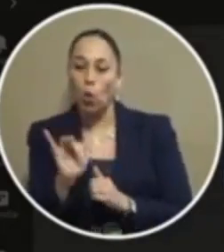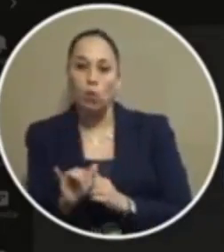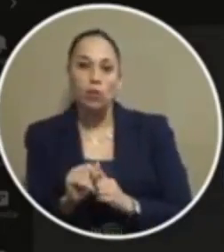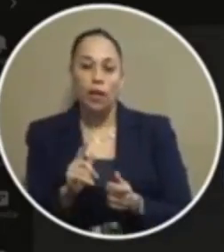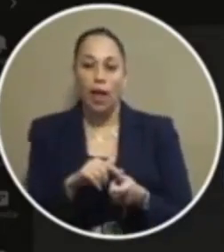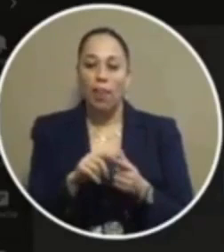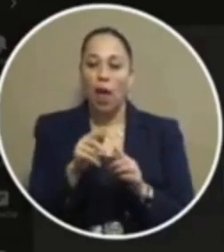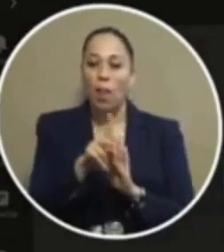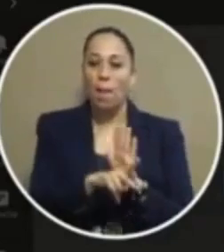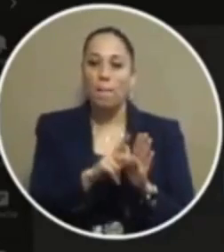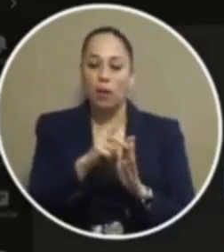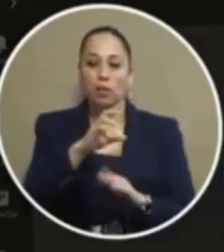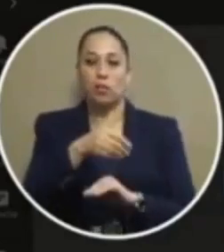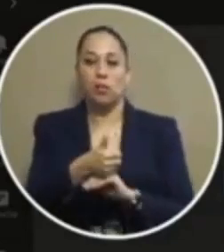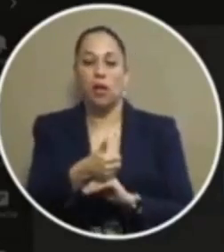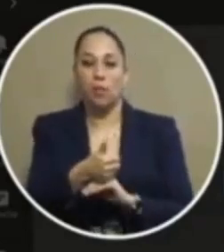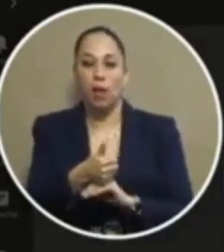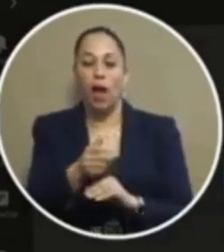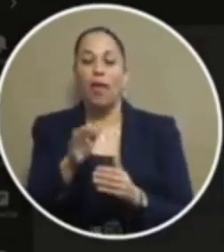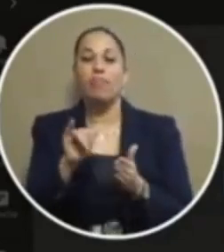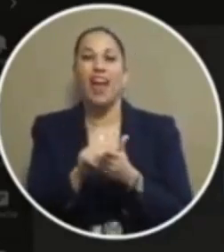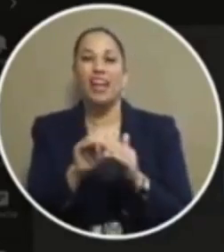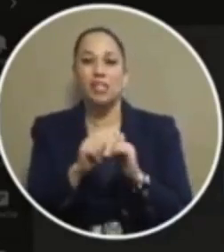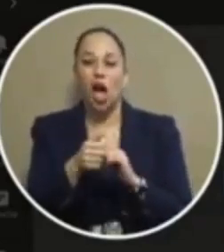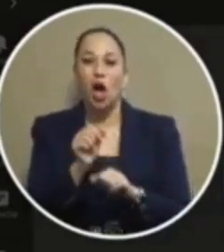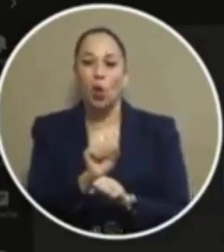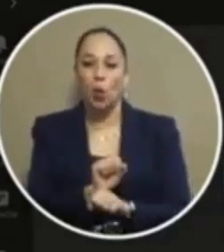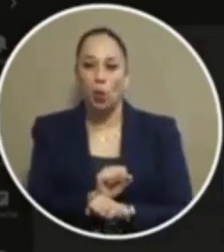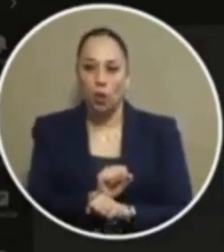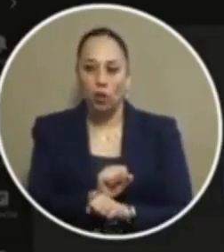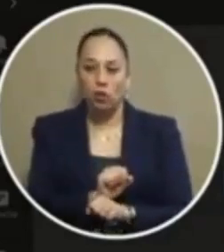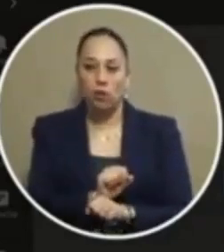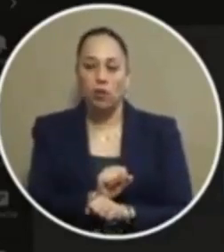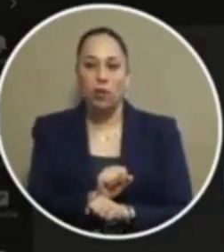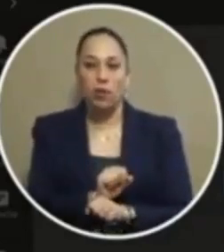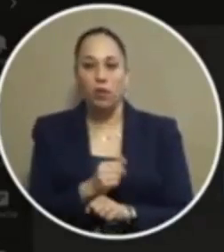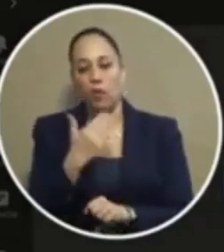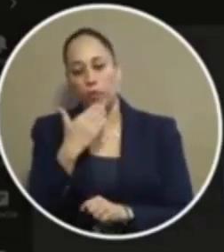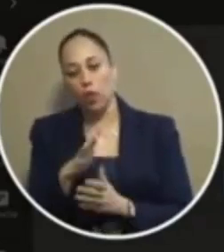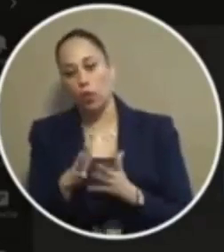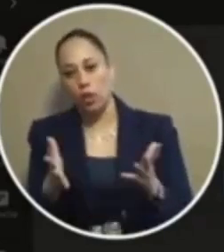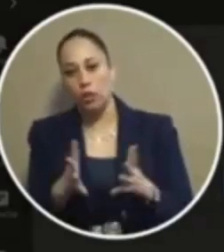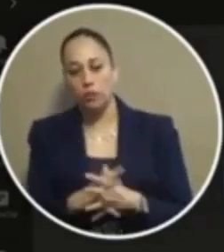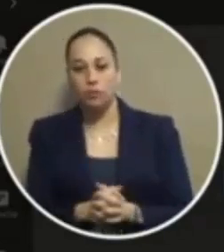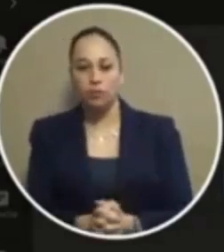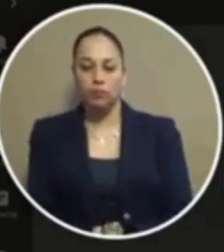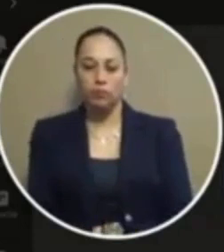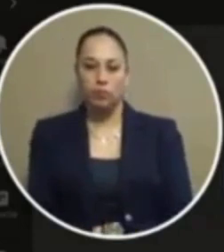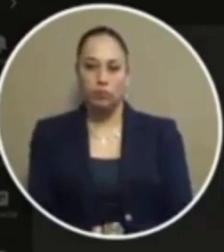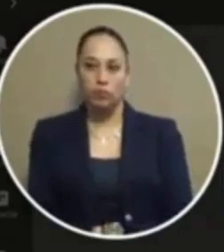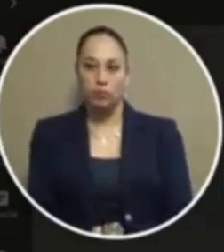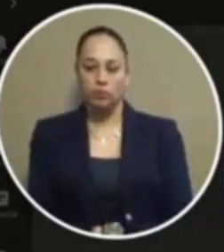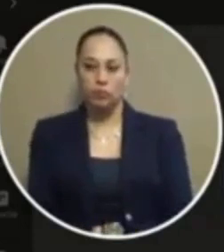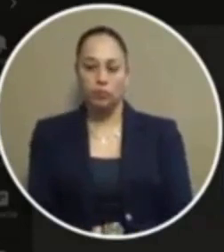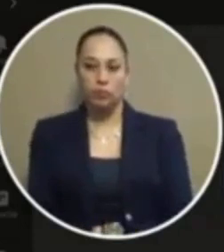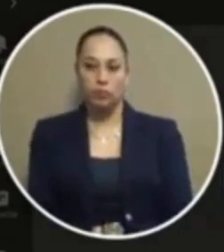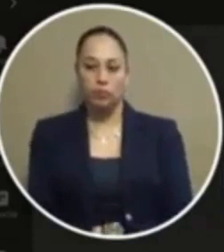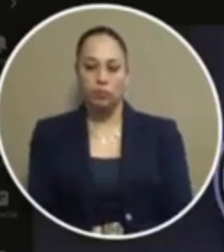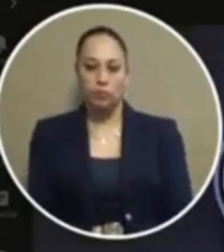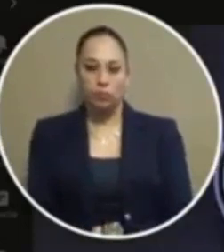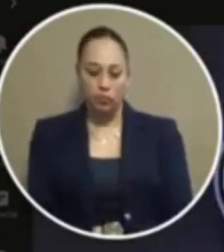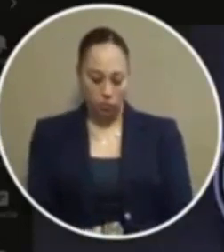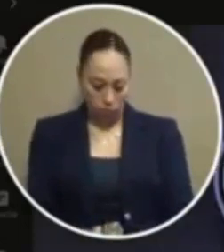let the policy makers decide because that's how this works um i'll stop there thank you so much uh